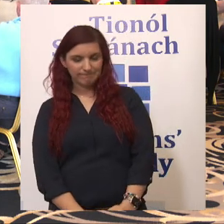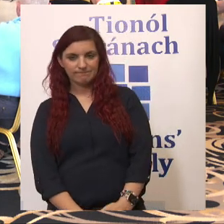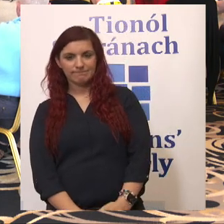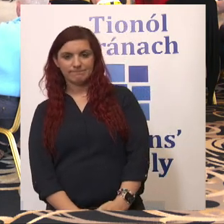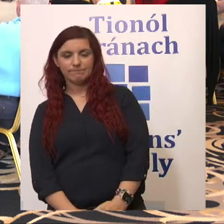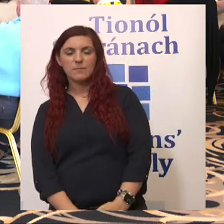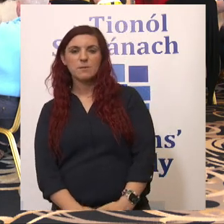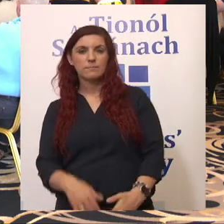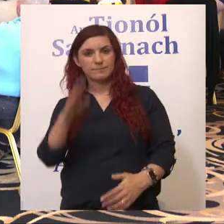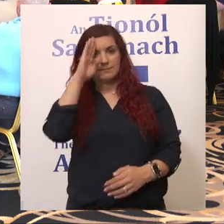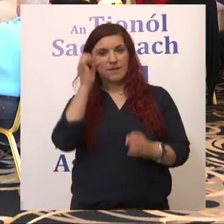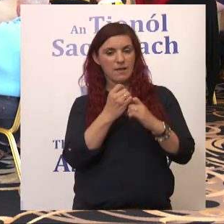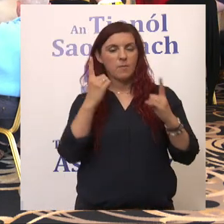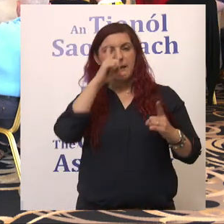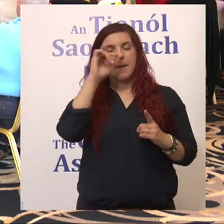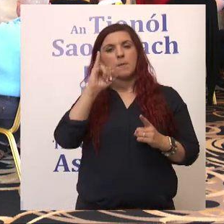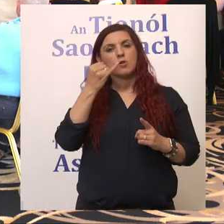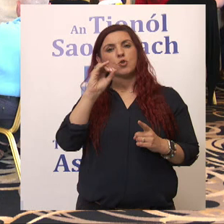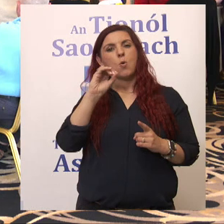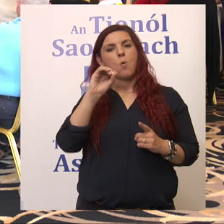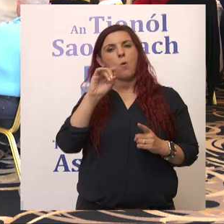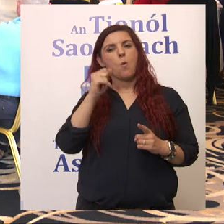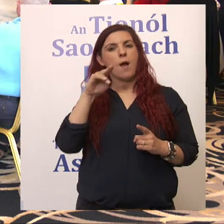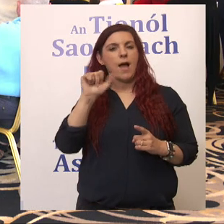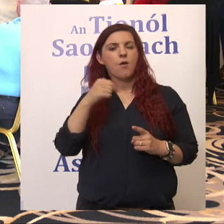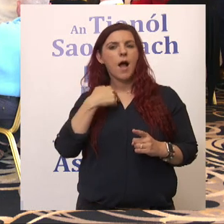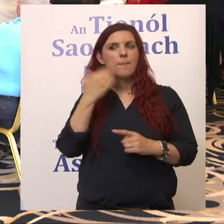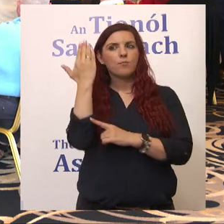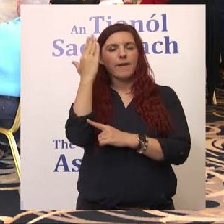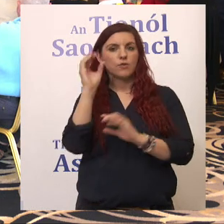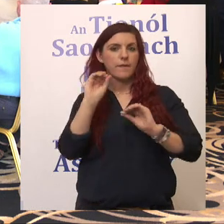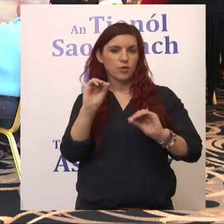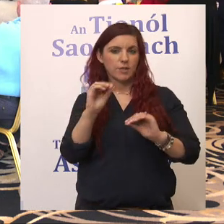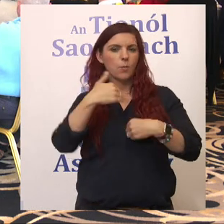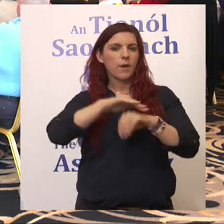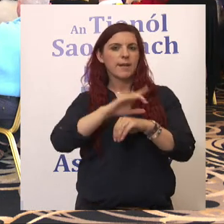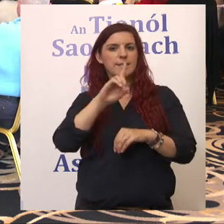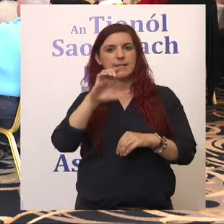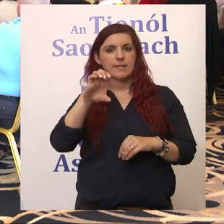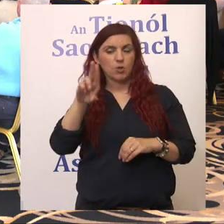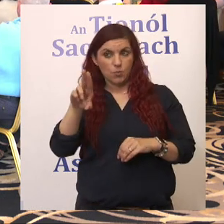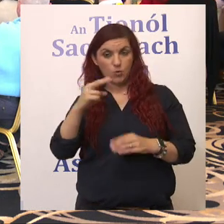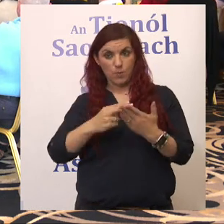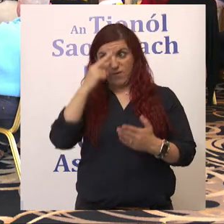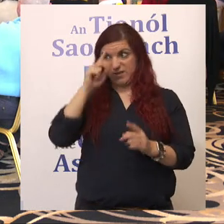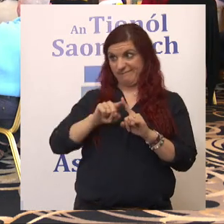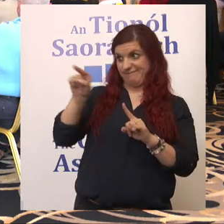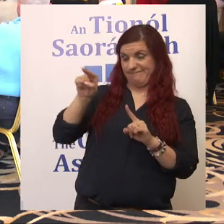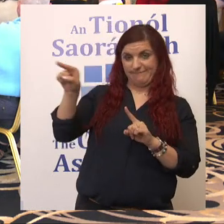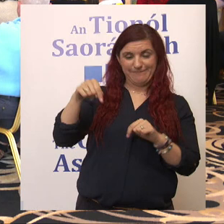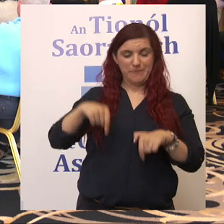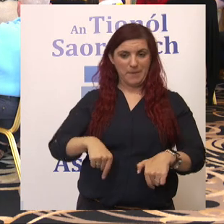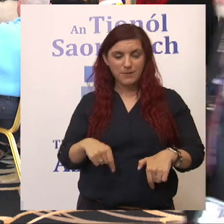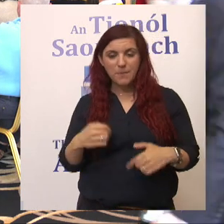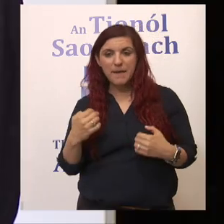So good afternoon everybody, my name is Joe O'Hara and I'm Professor of Education in DCU, the university just up the road from here, so I